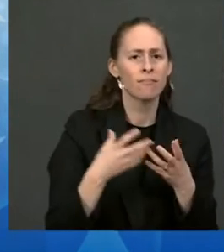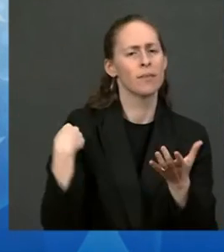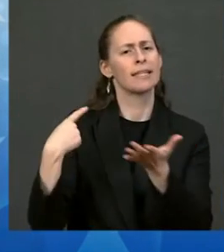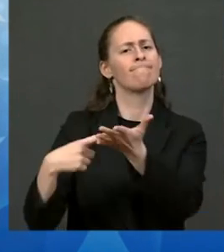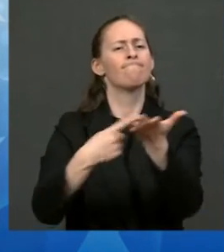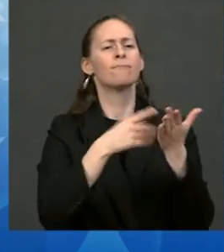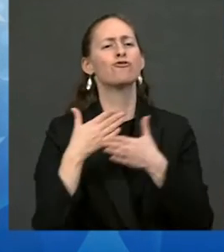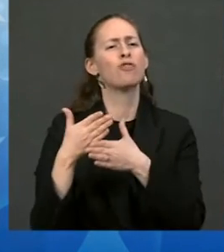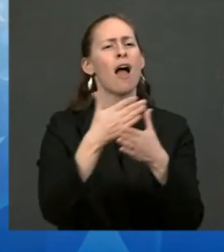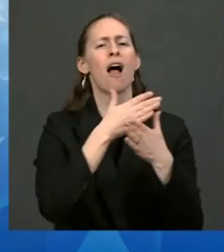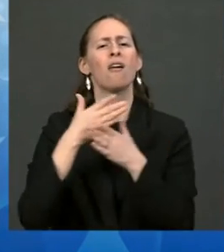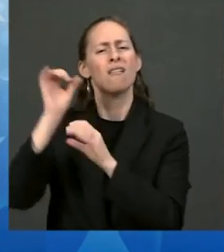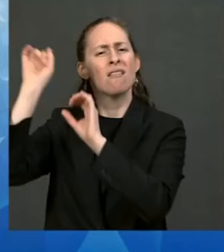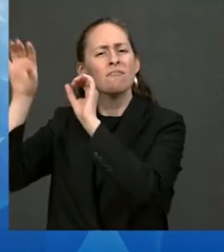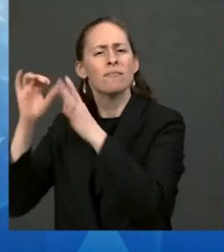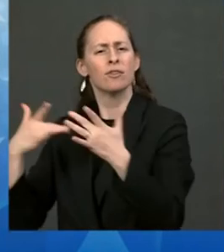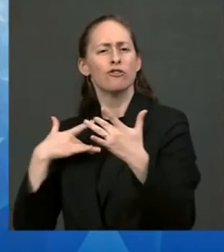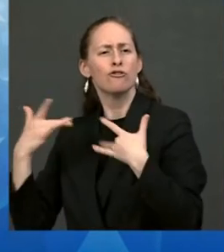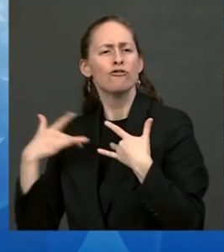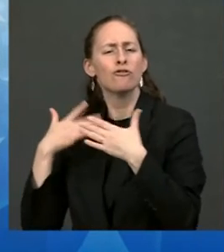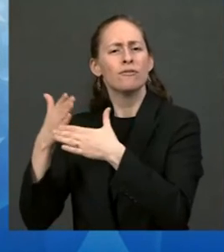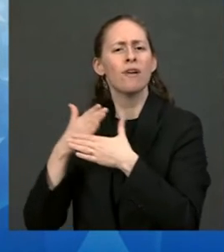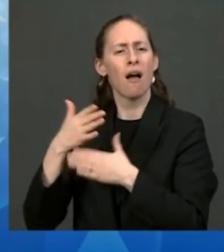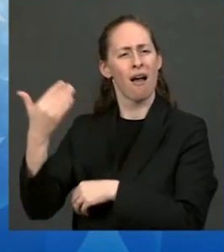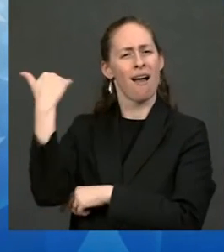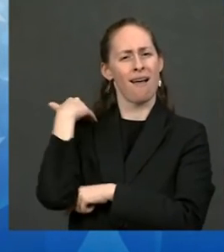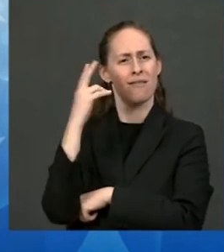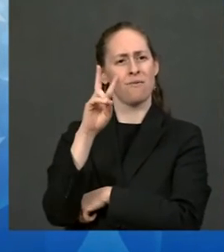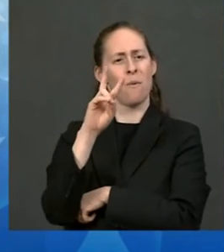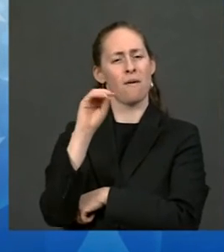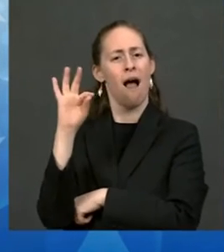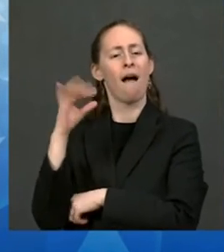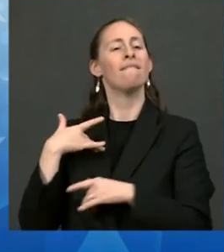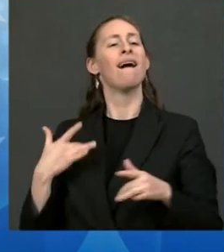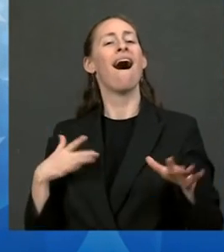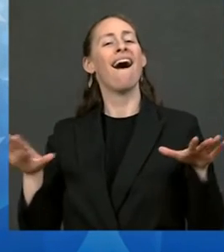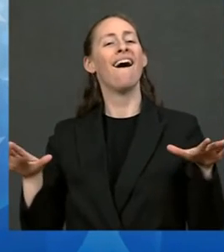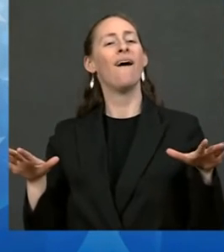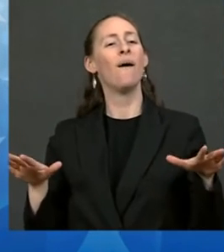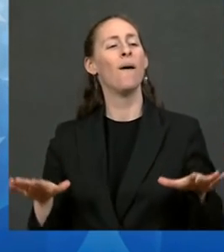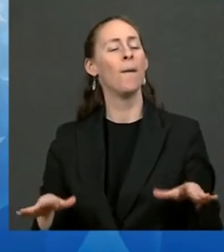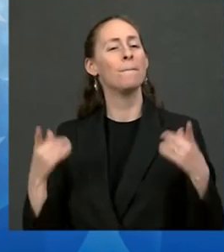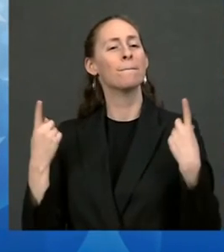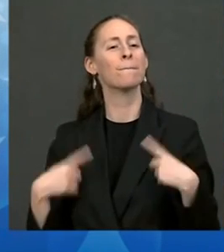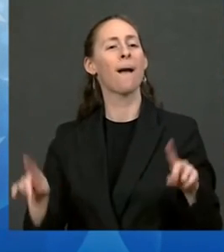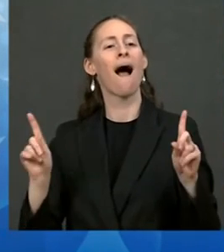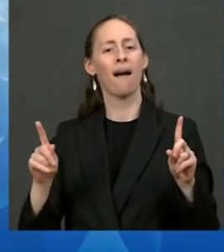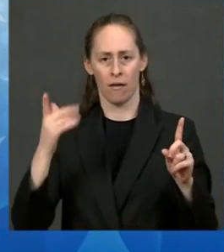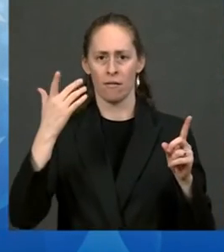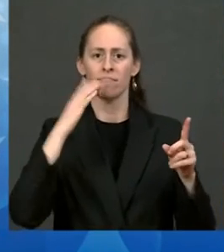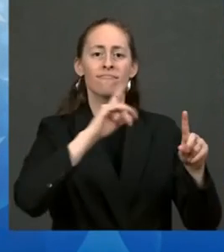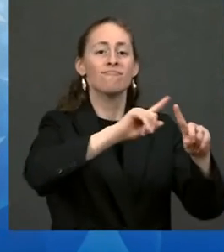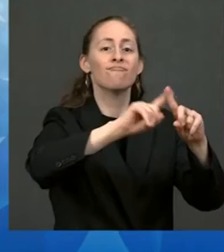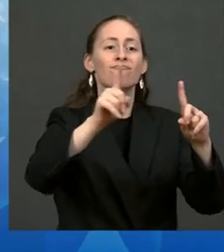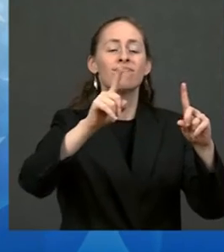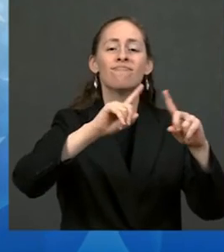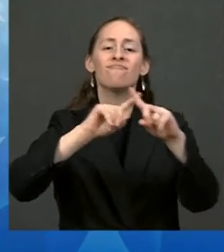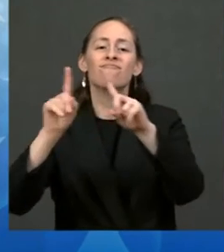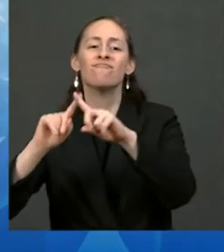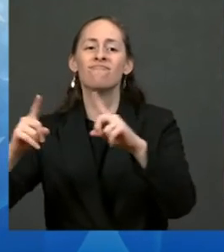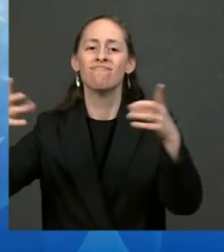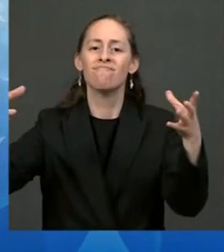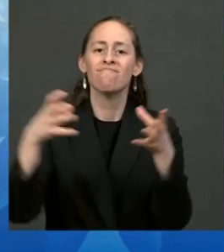of fresh air to see our people have a nation to nation conversations directly with cabinet secretaries,